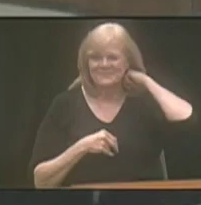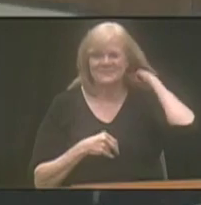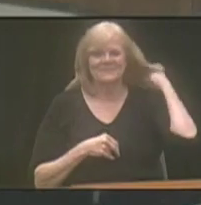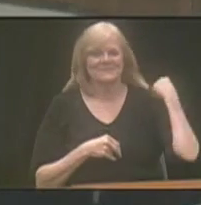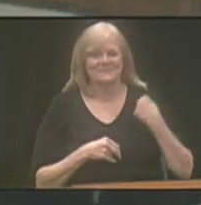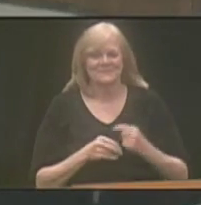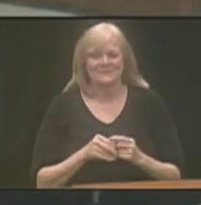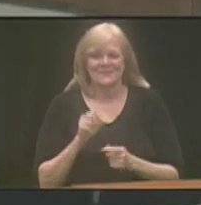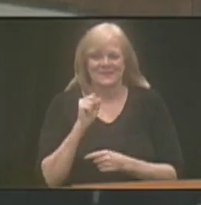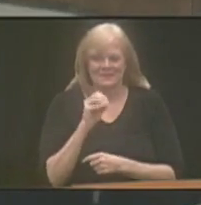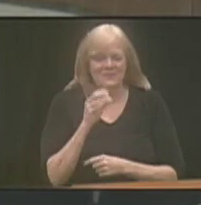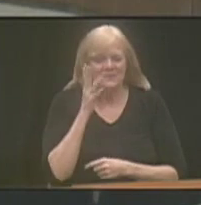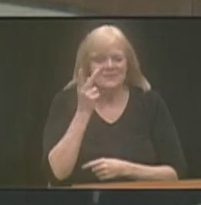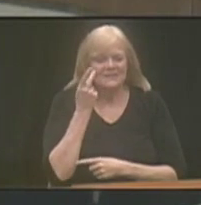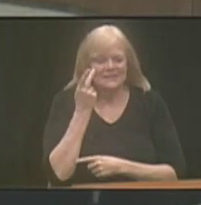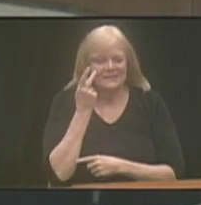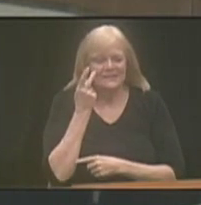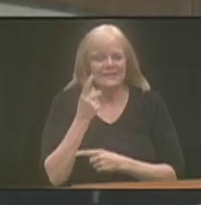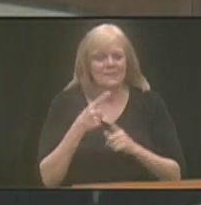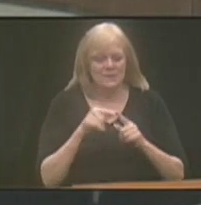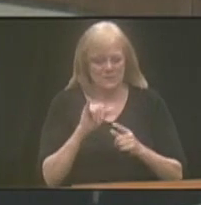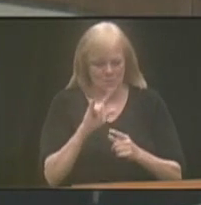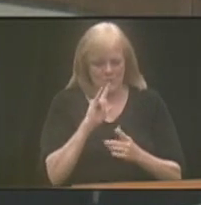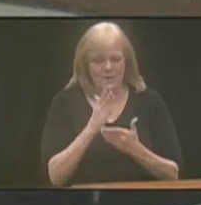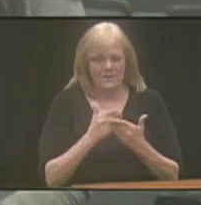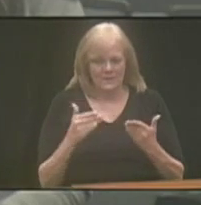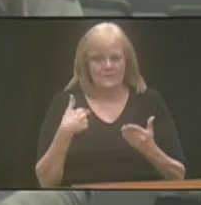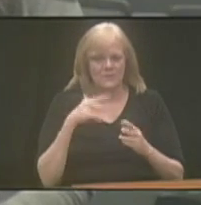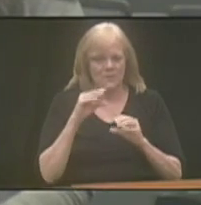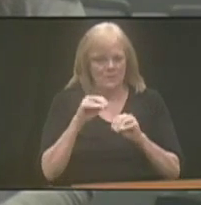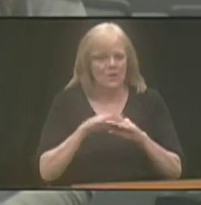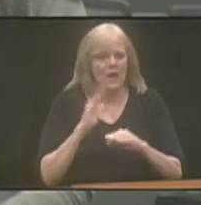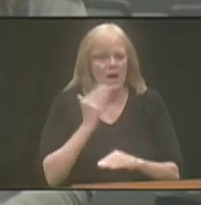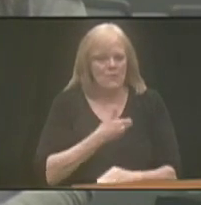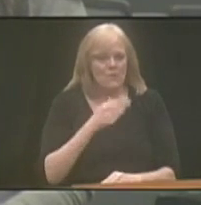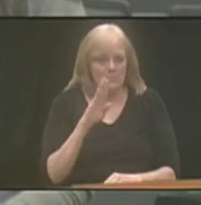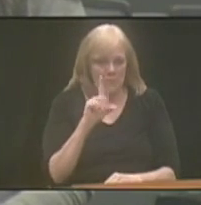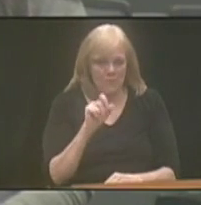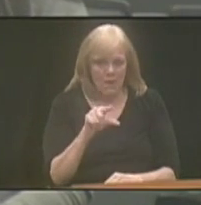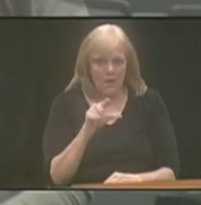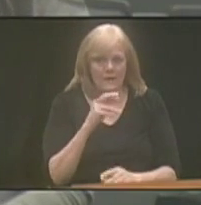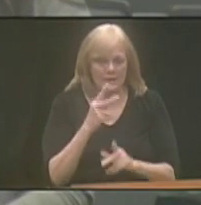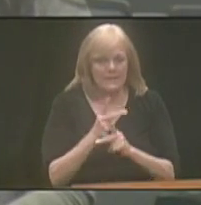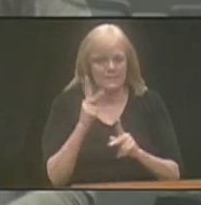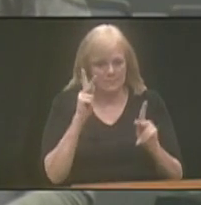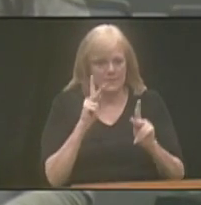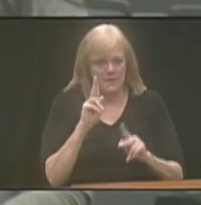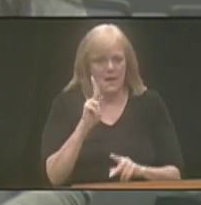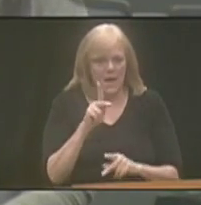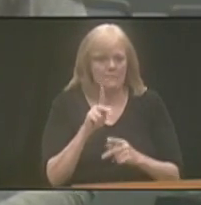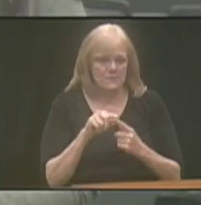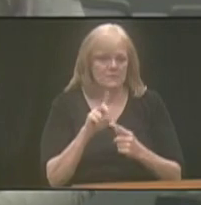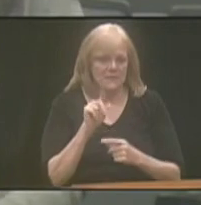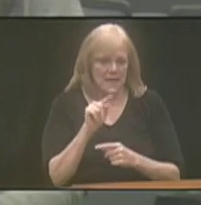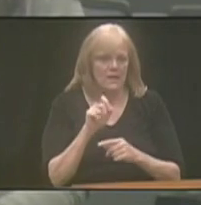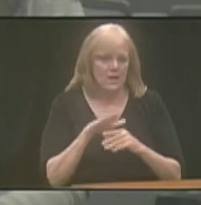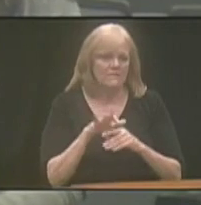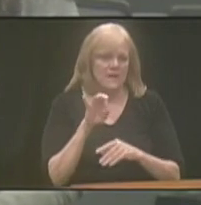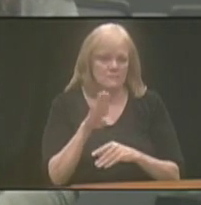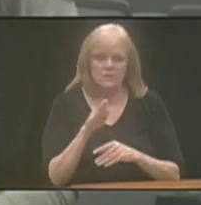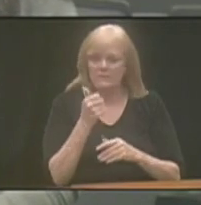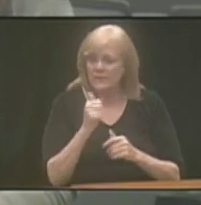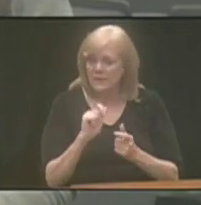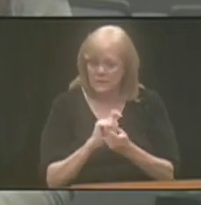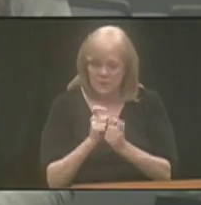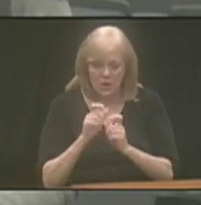The debate. So we'll see. But those are things that we would put on our blog and keep folks updated via Facebook so they know if there's